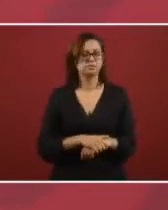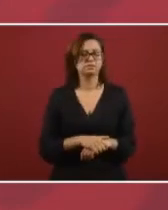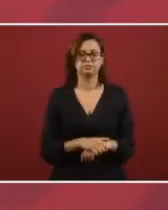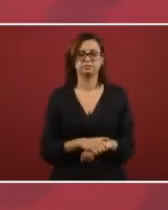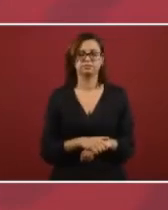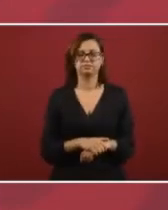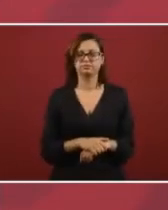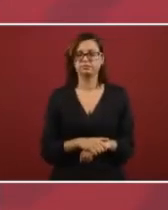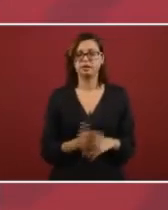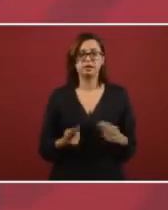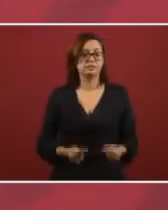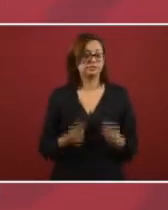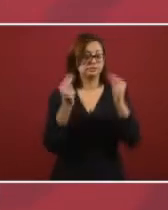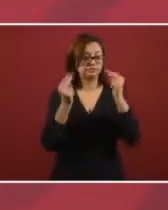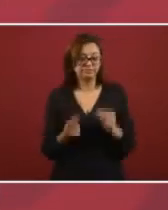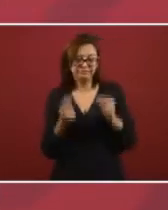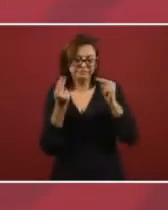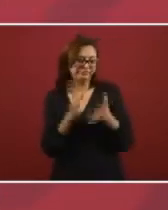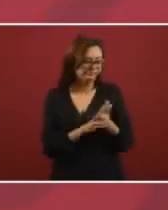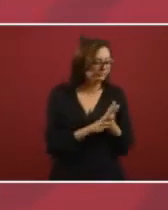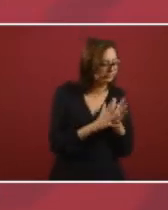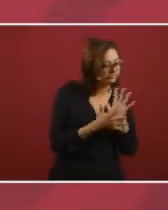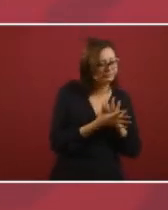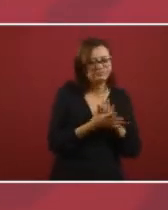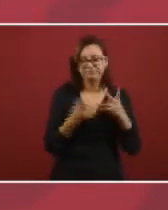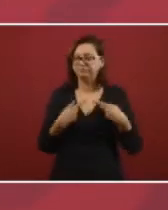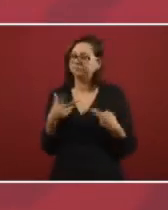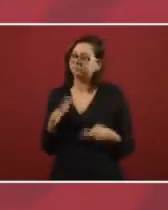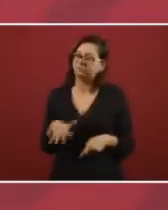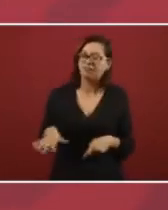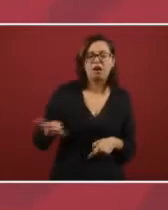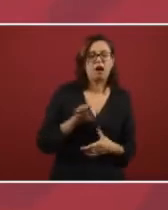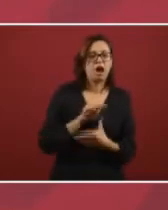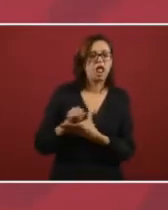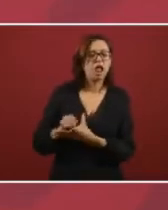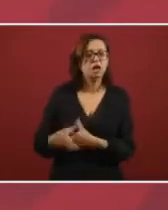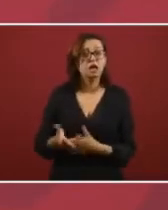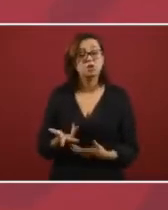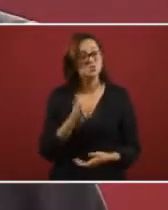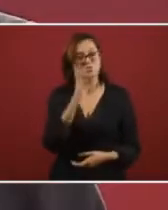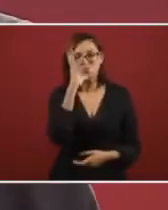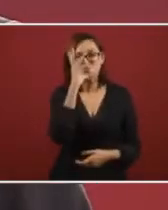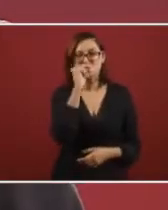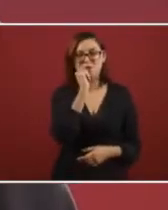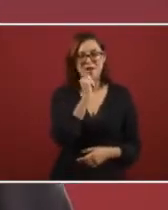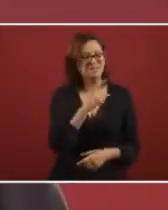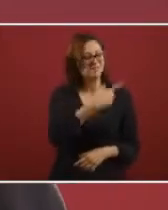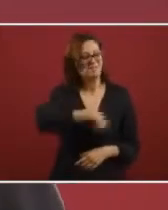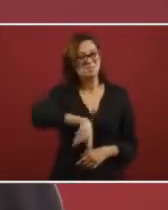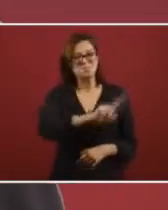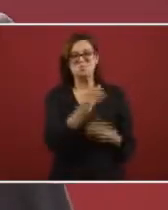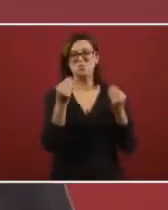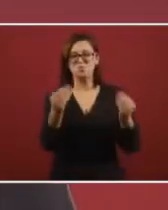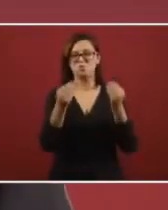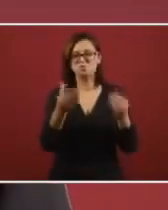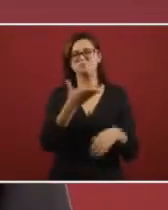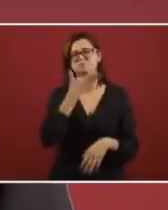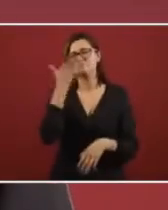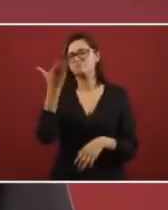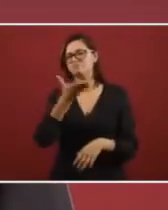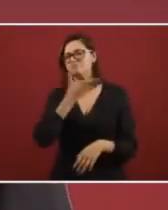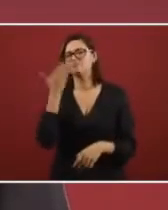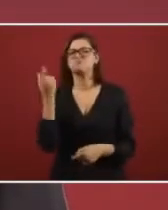They cannot do those type of businesses that are taking advantage of the public.